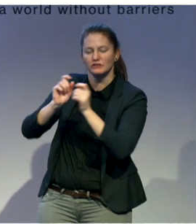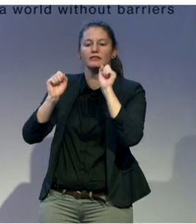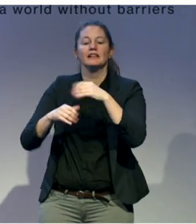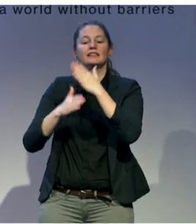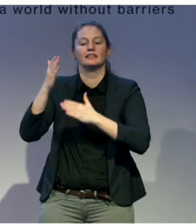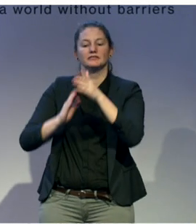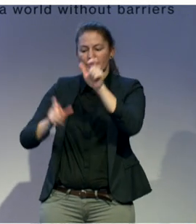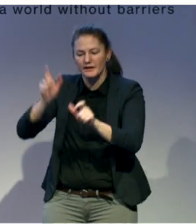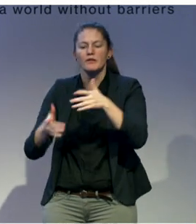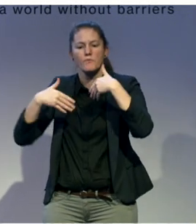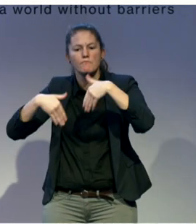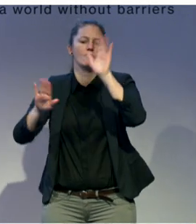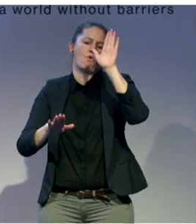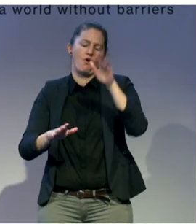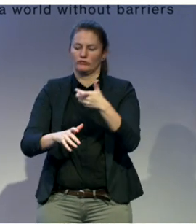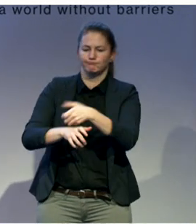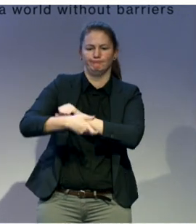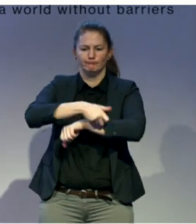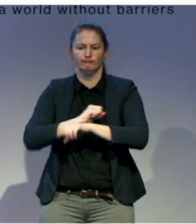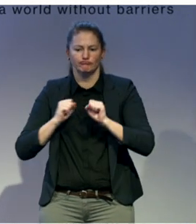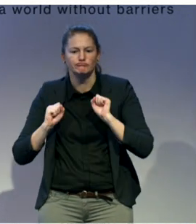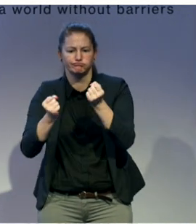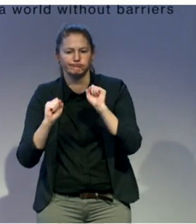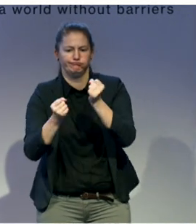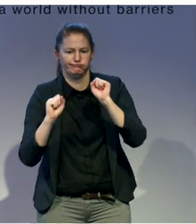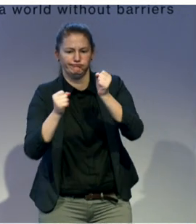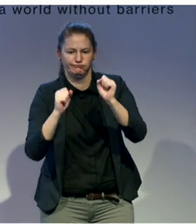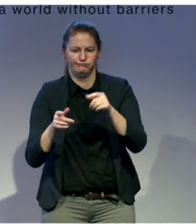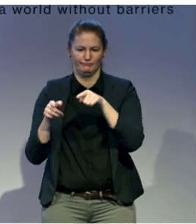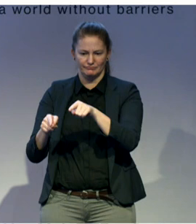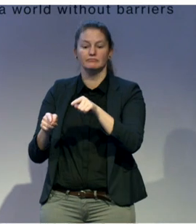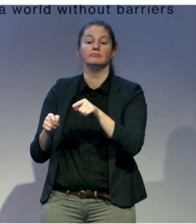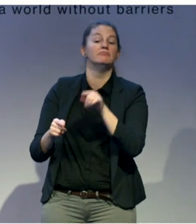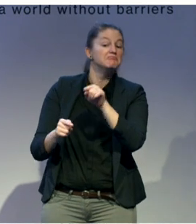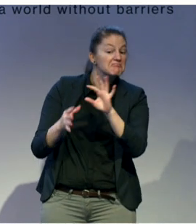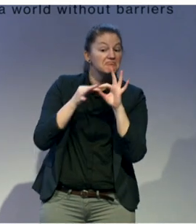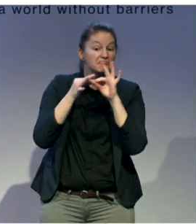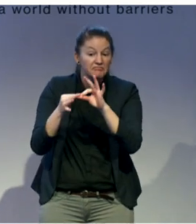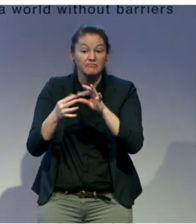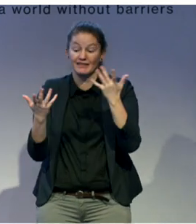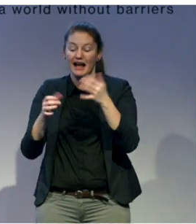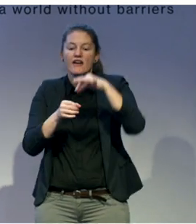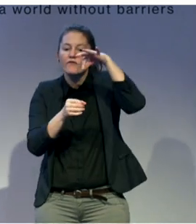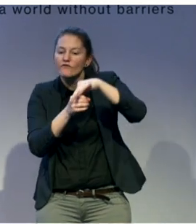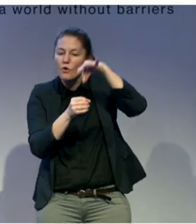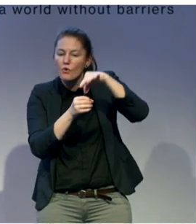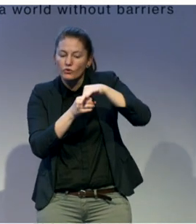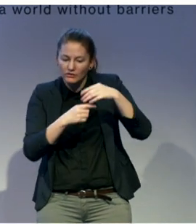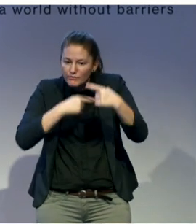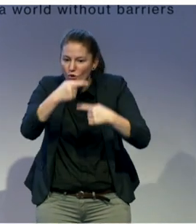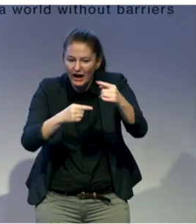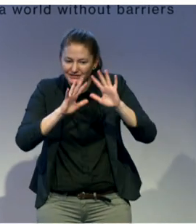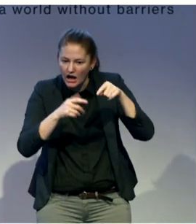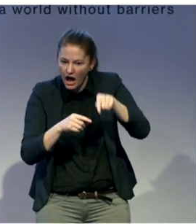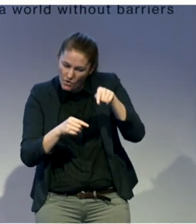representation modality. We have the mixed electoral process. And within the mixed electoral process, the first past first